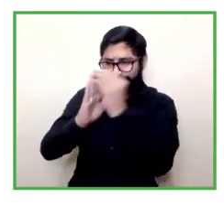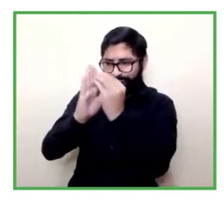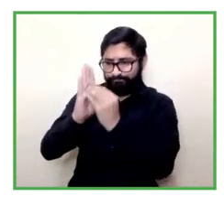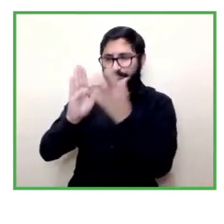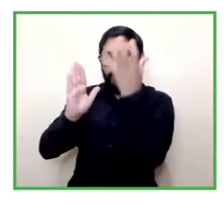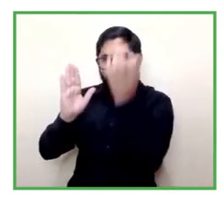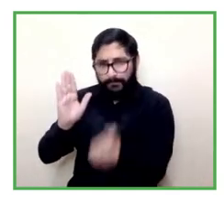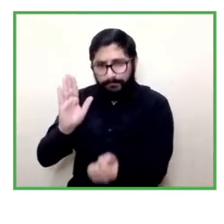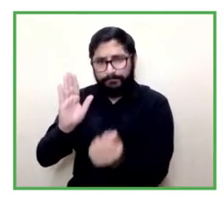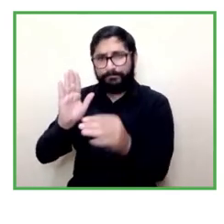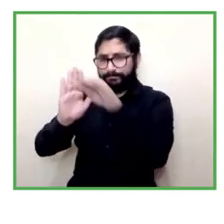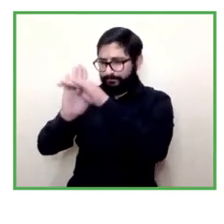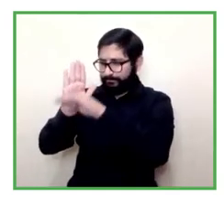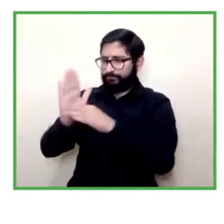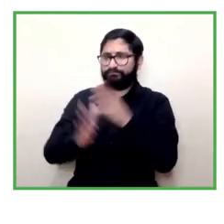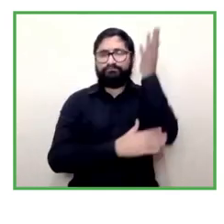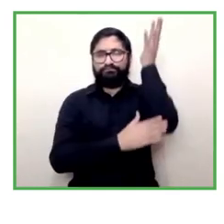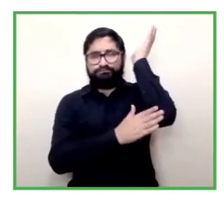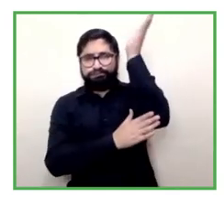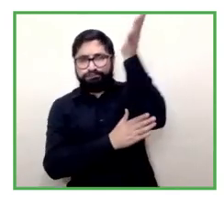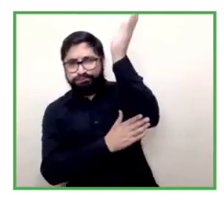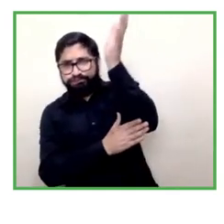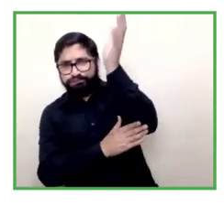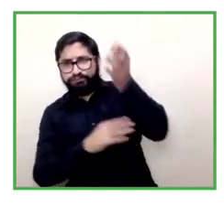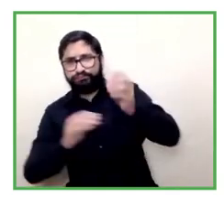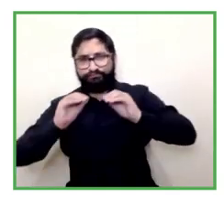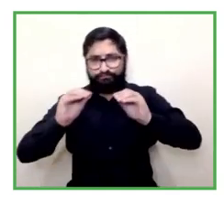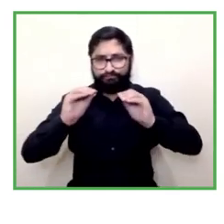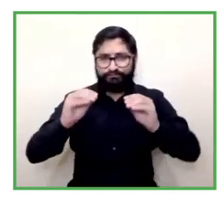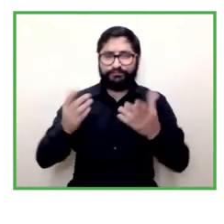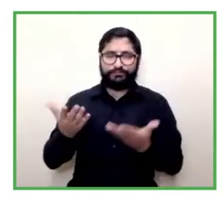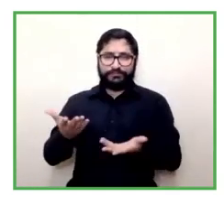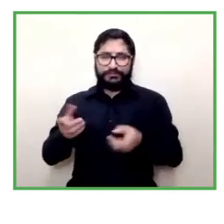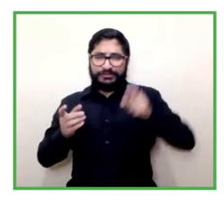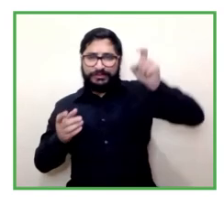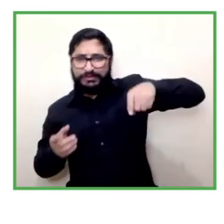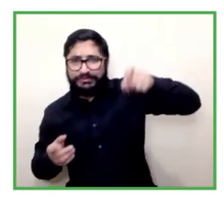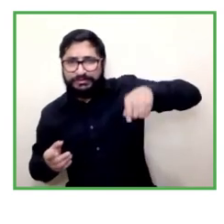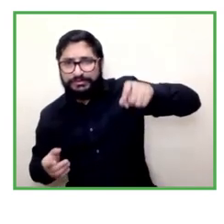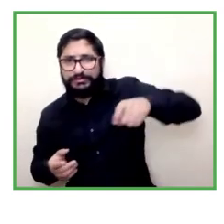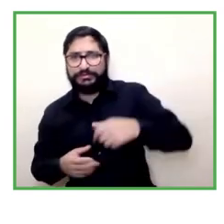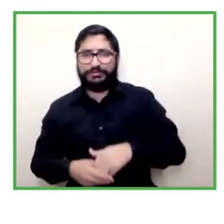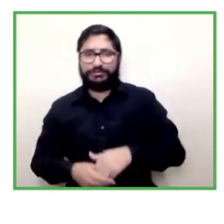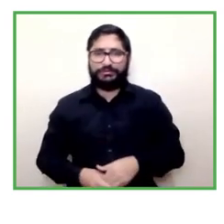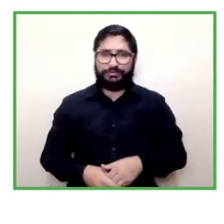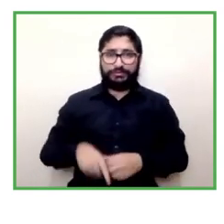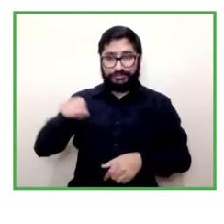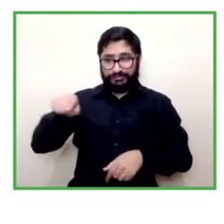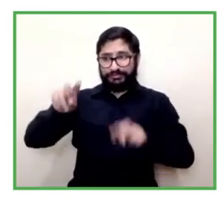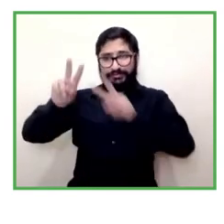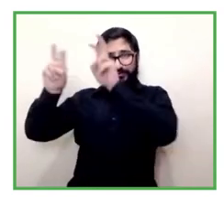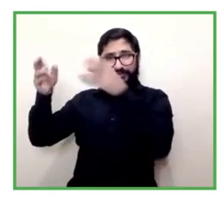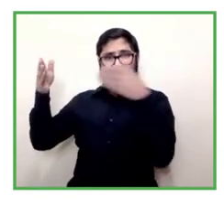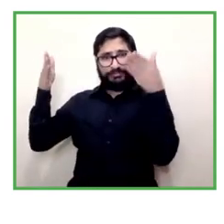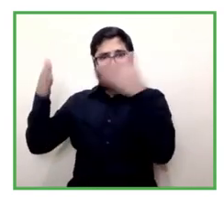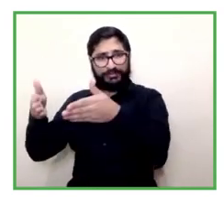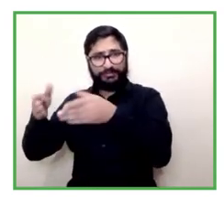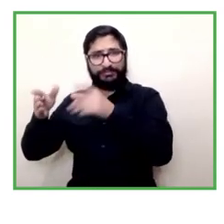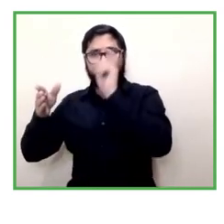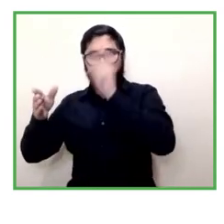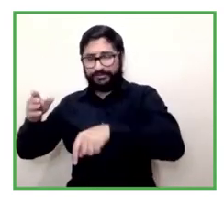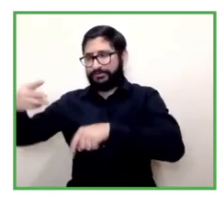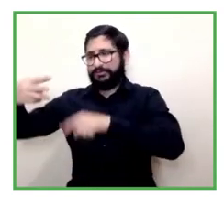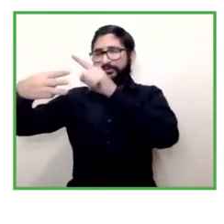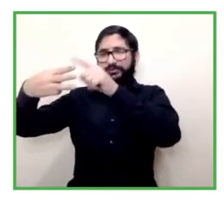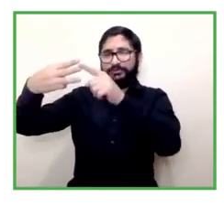of the training that the company world needs the business world needs so we're focused on three main